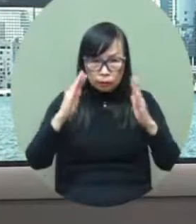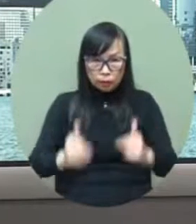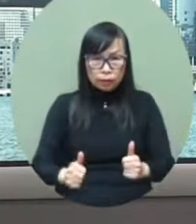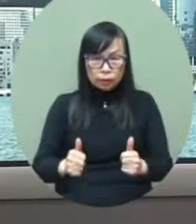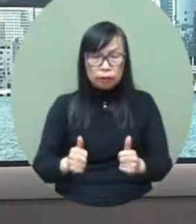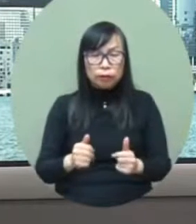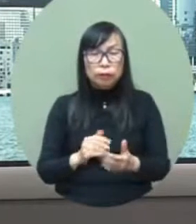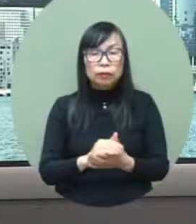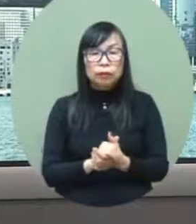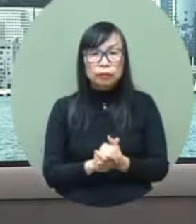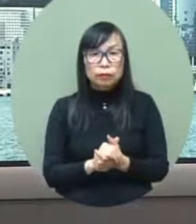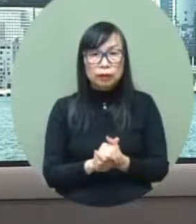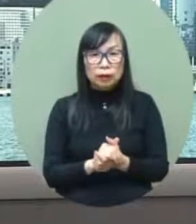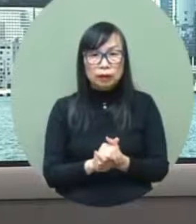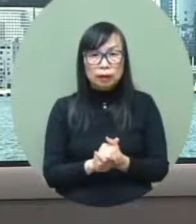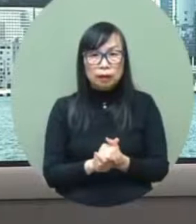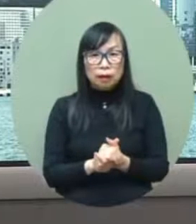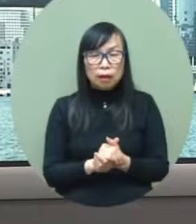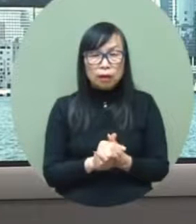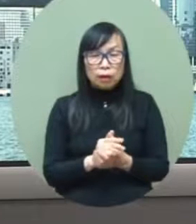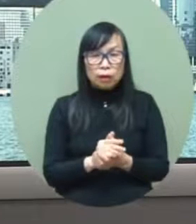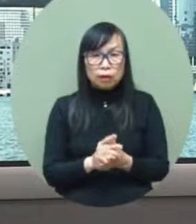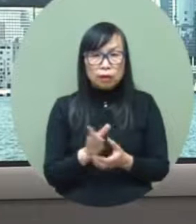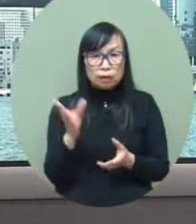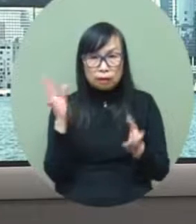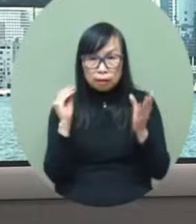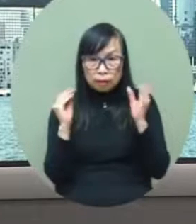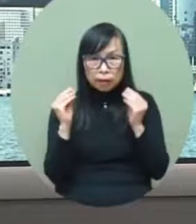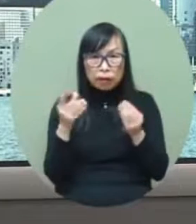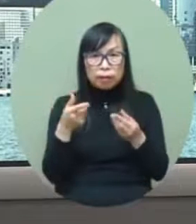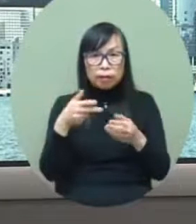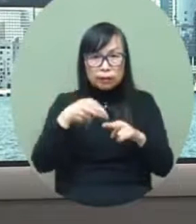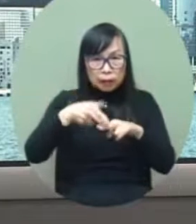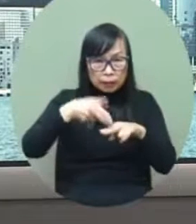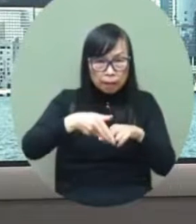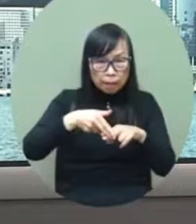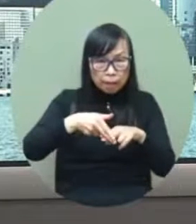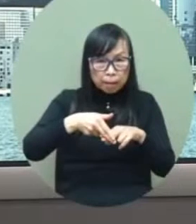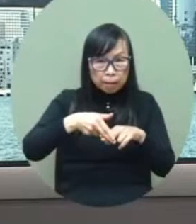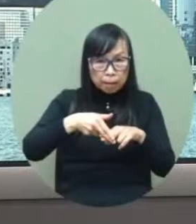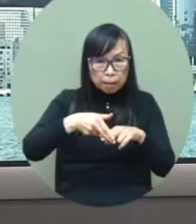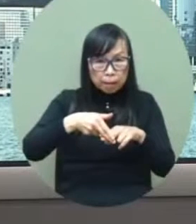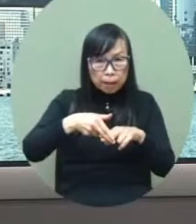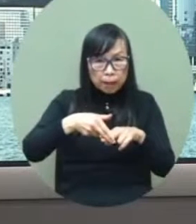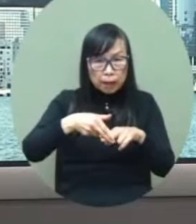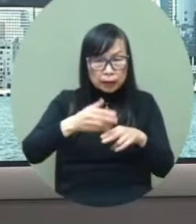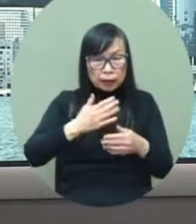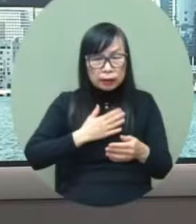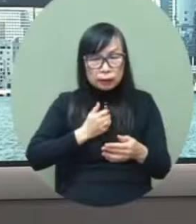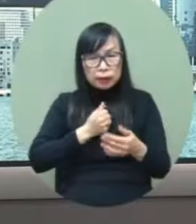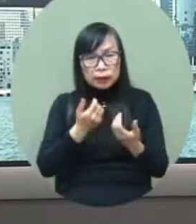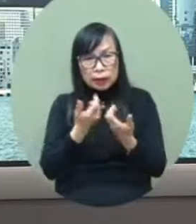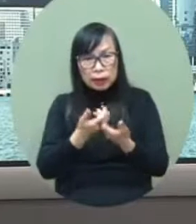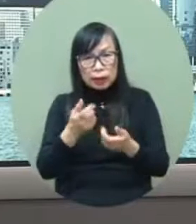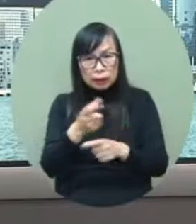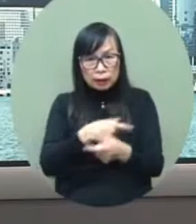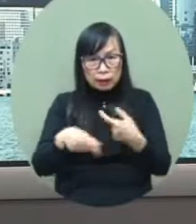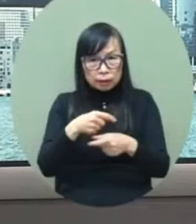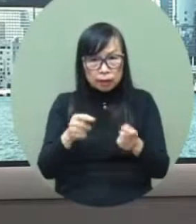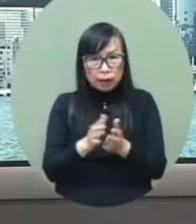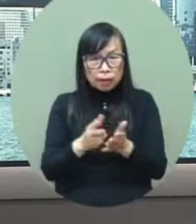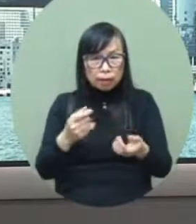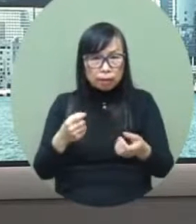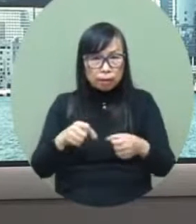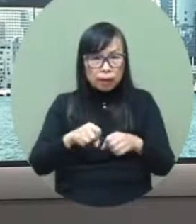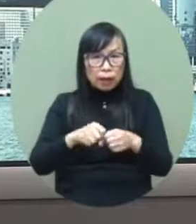kong so we have we are in a new phase of return to normalcy and various